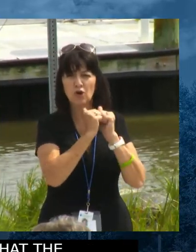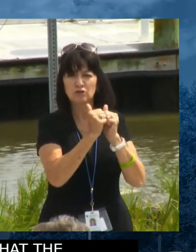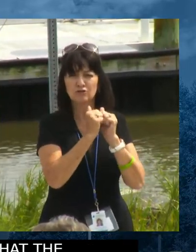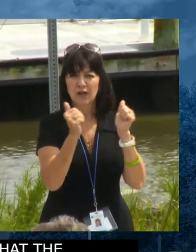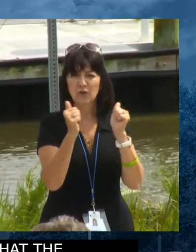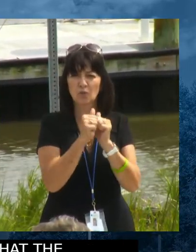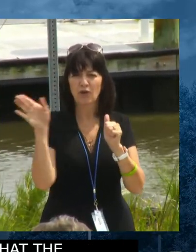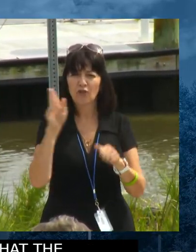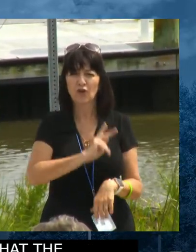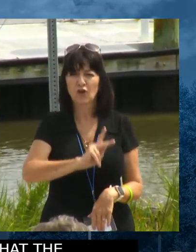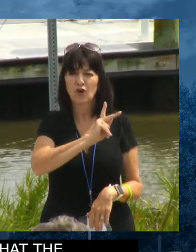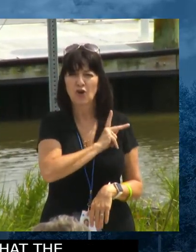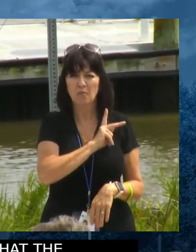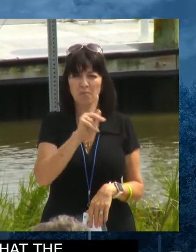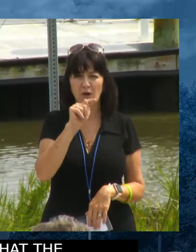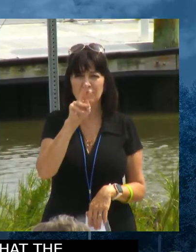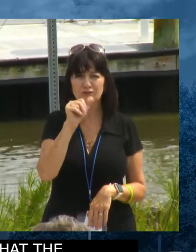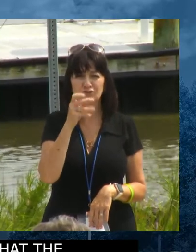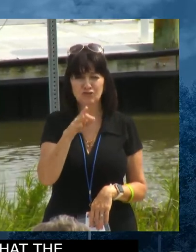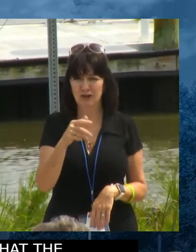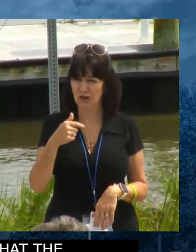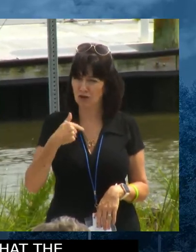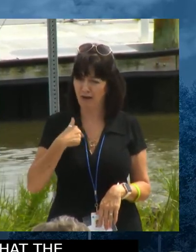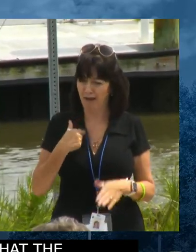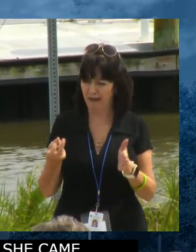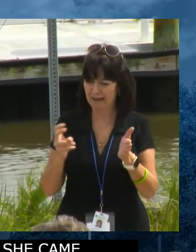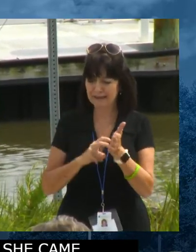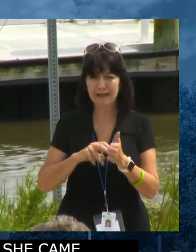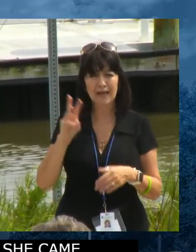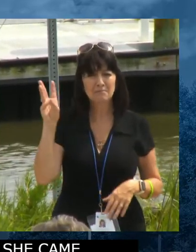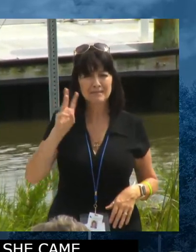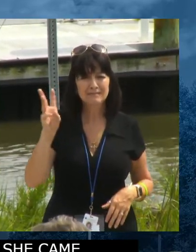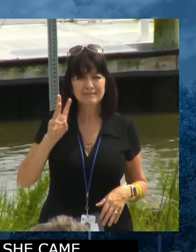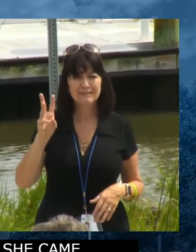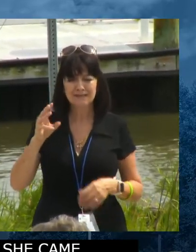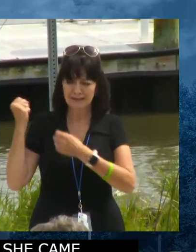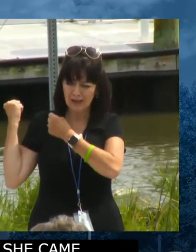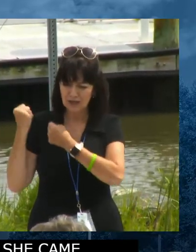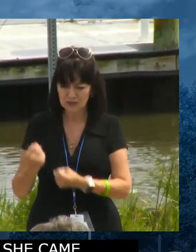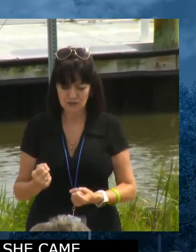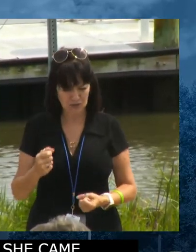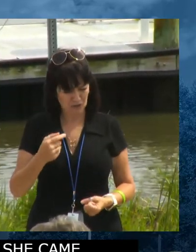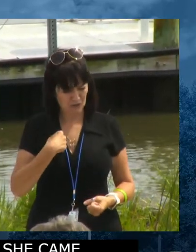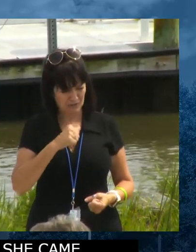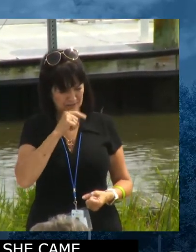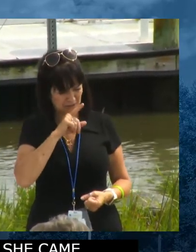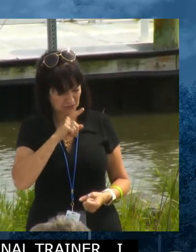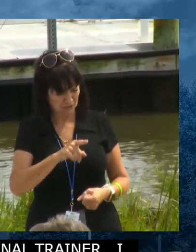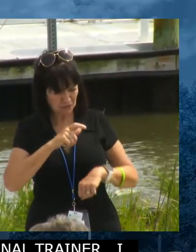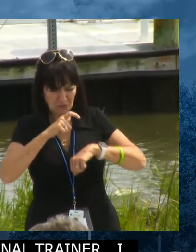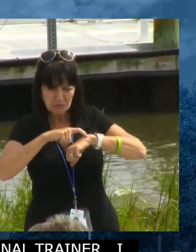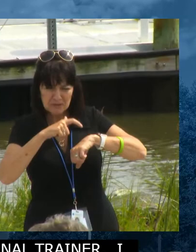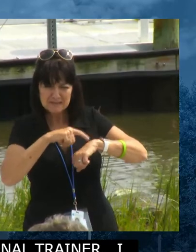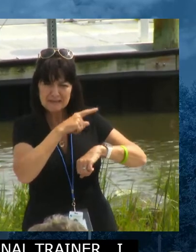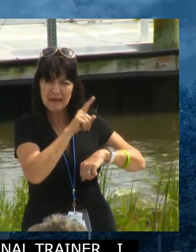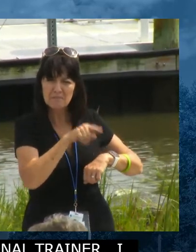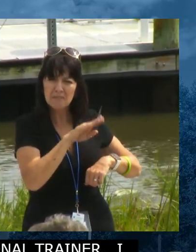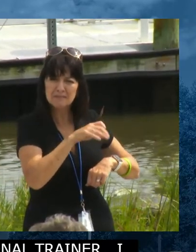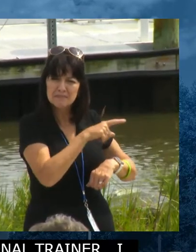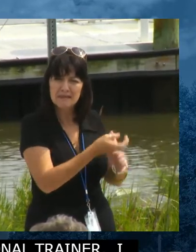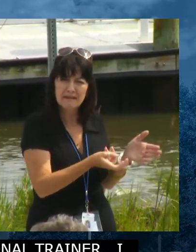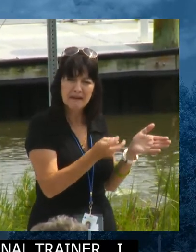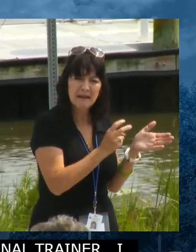at 630 just to struggle to get down here in time. So I'm not sure when she was working out with the personal trainer. But that just gives you an idea of